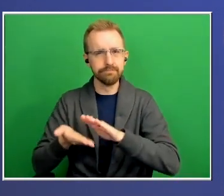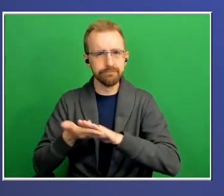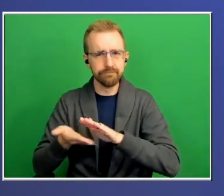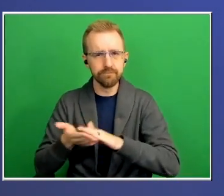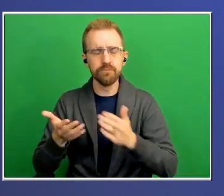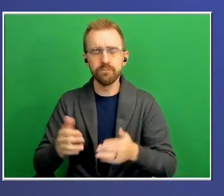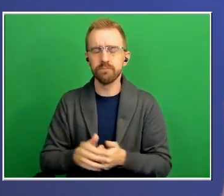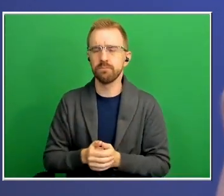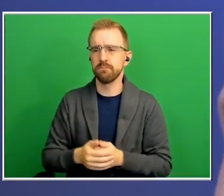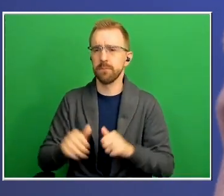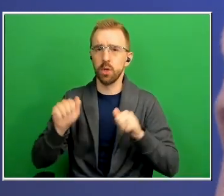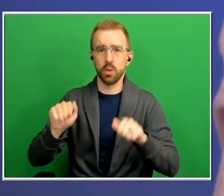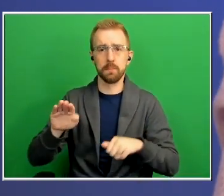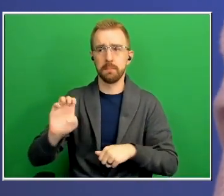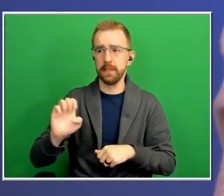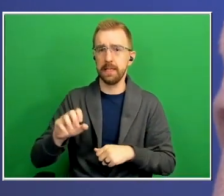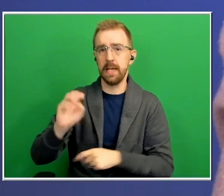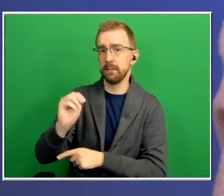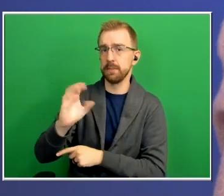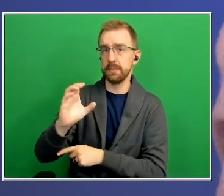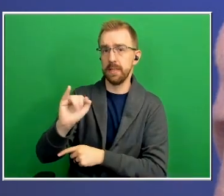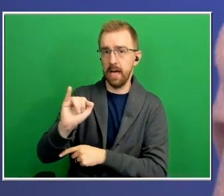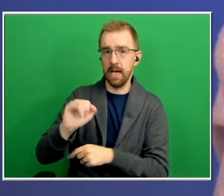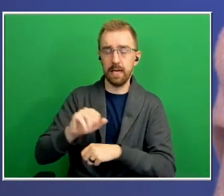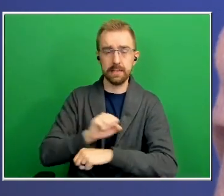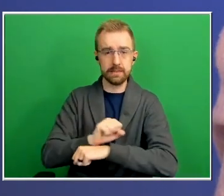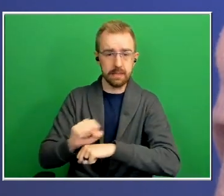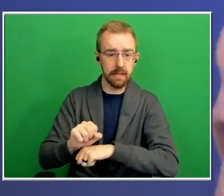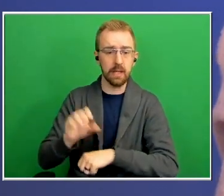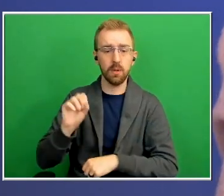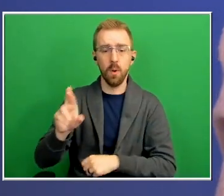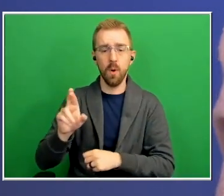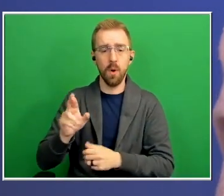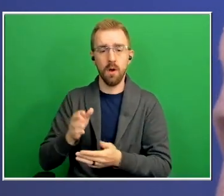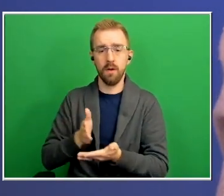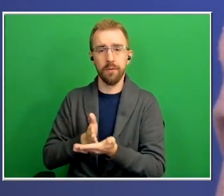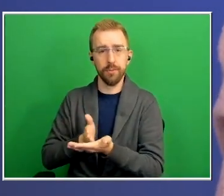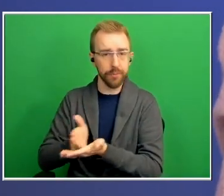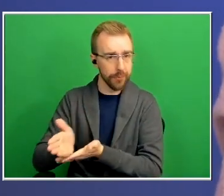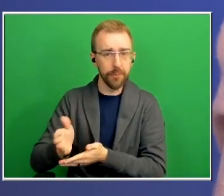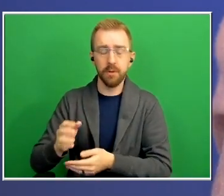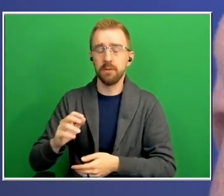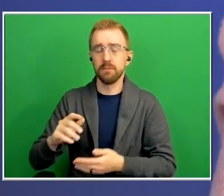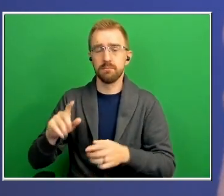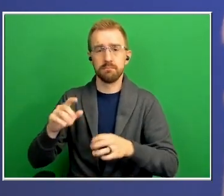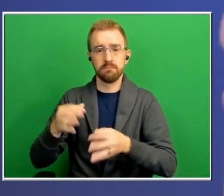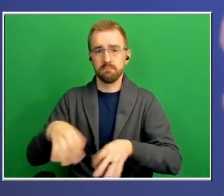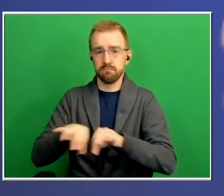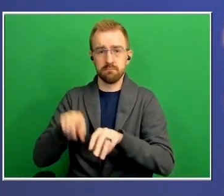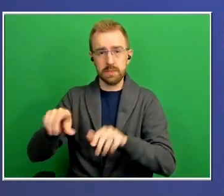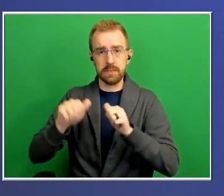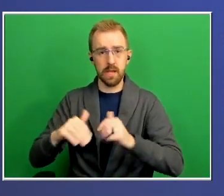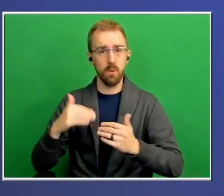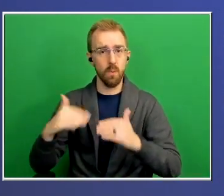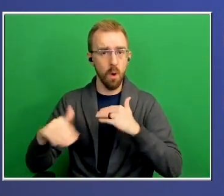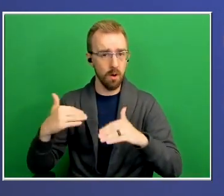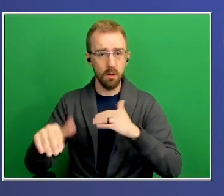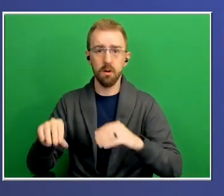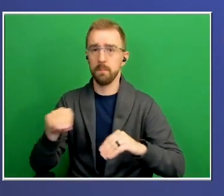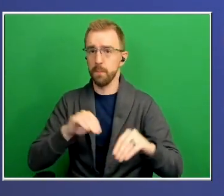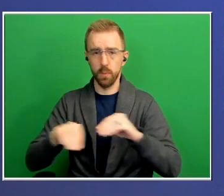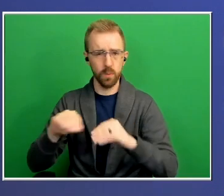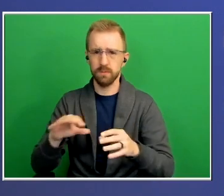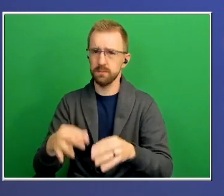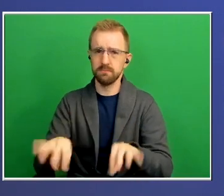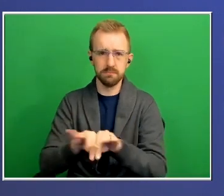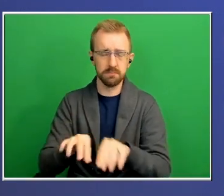at mci stage or through as long as someone's able to to walk and move and so really looking